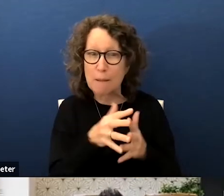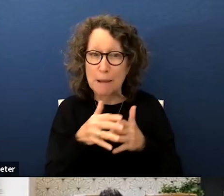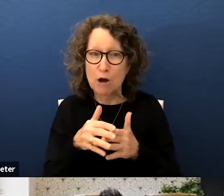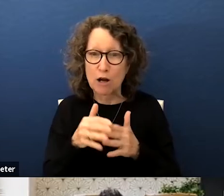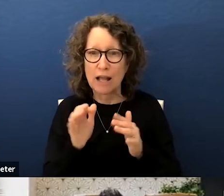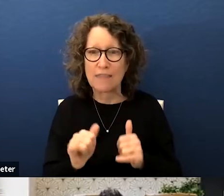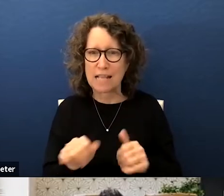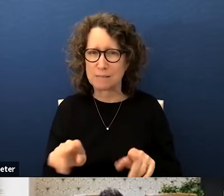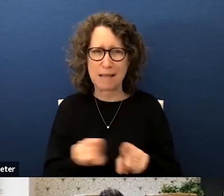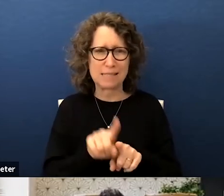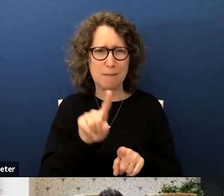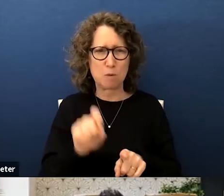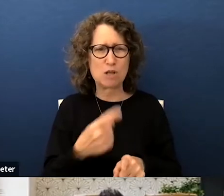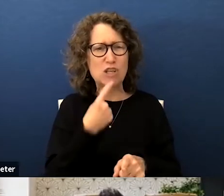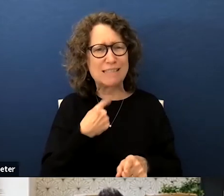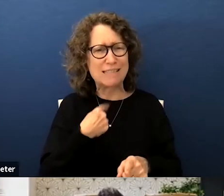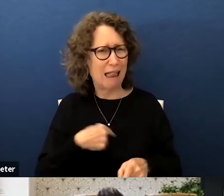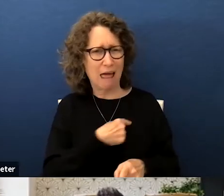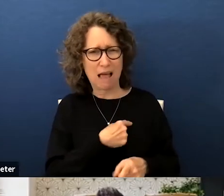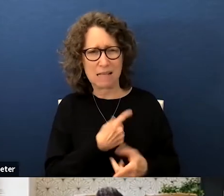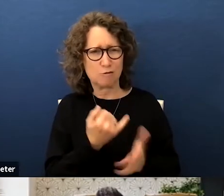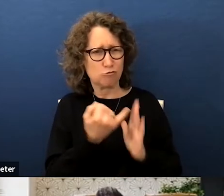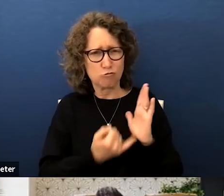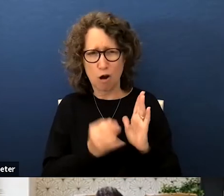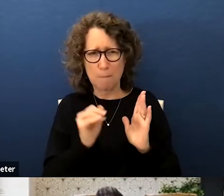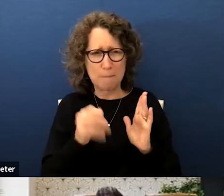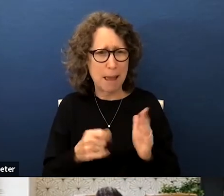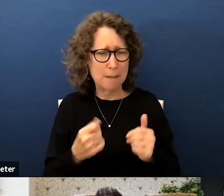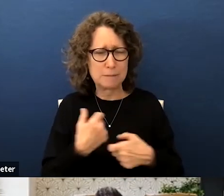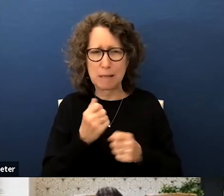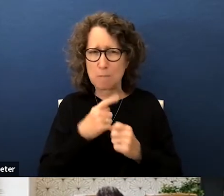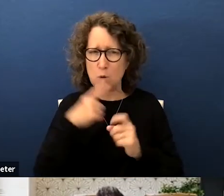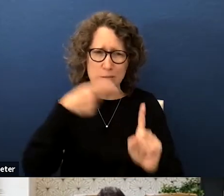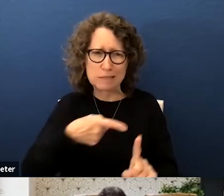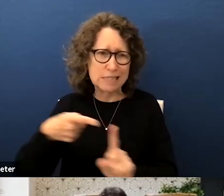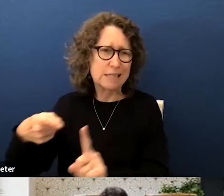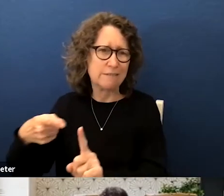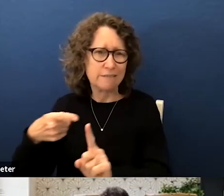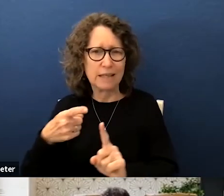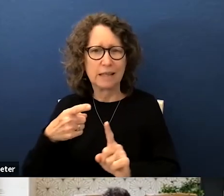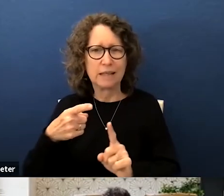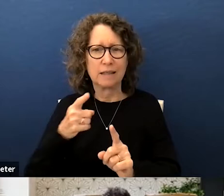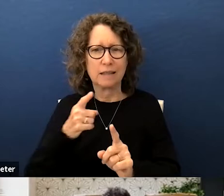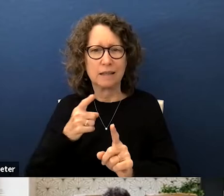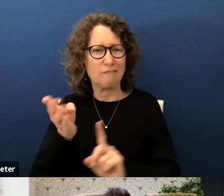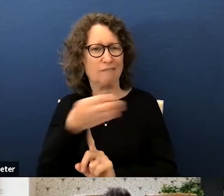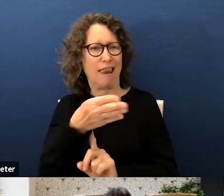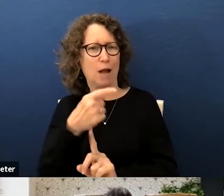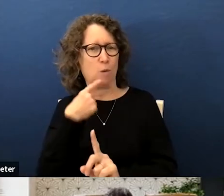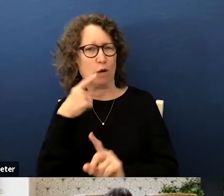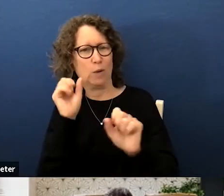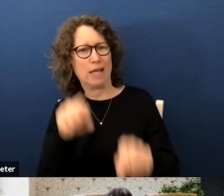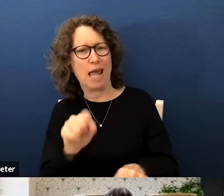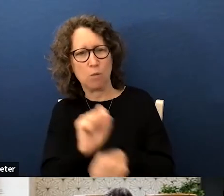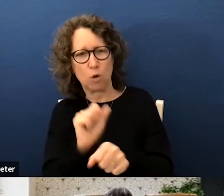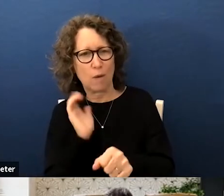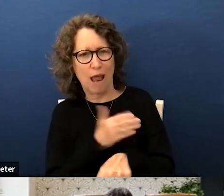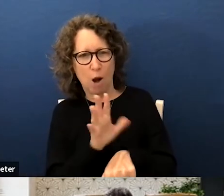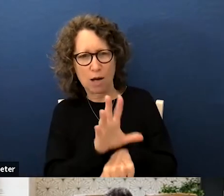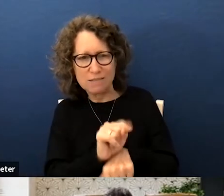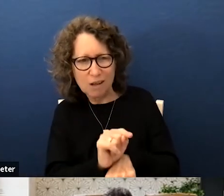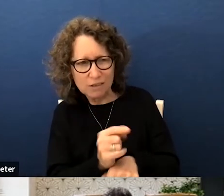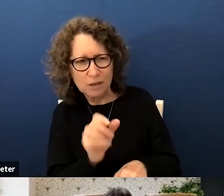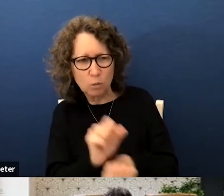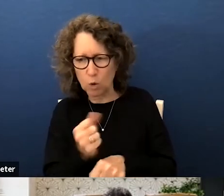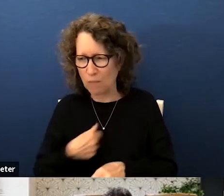that's my same question please tell us please draw the maps please be more specific flag what you can uh work with our consultant work